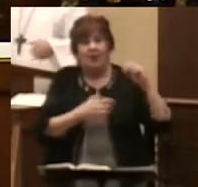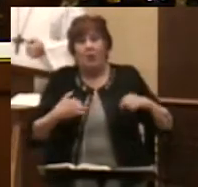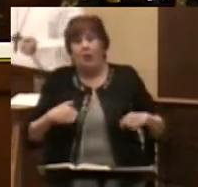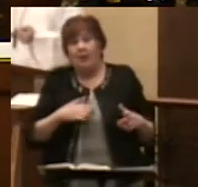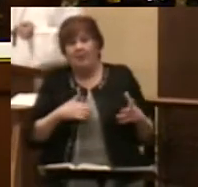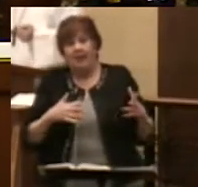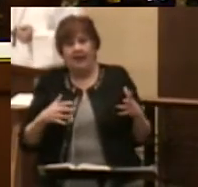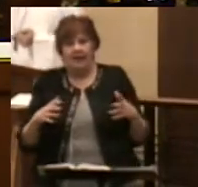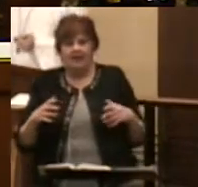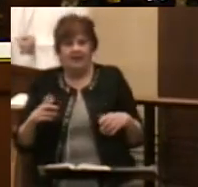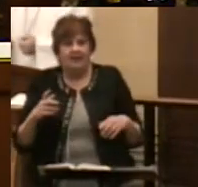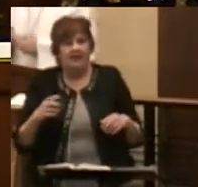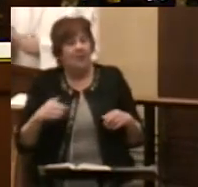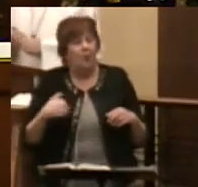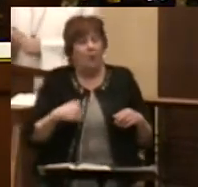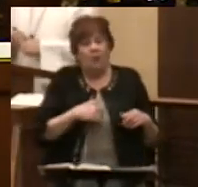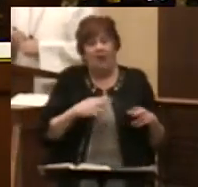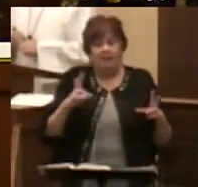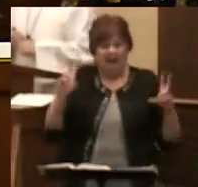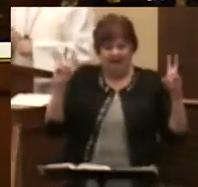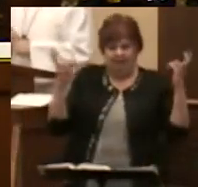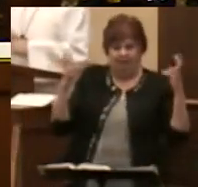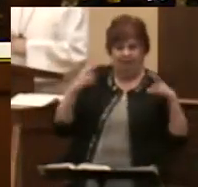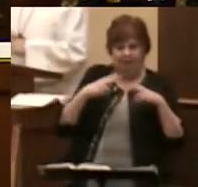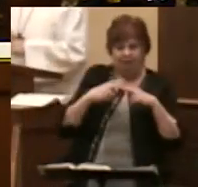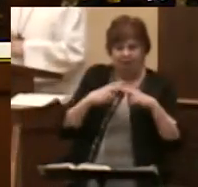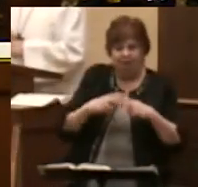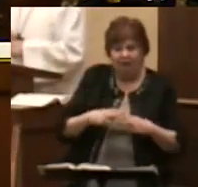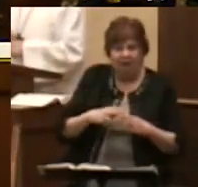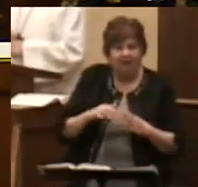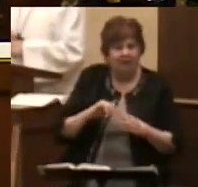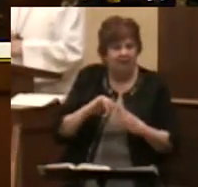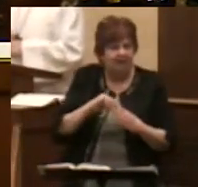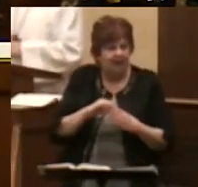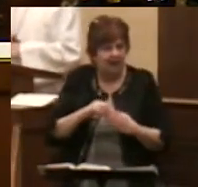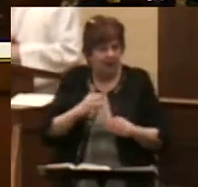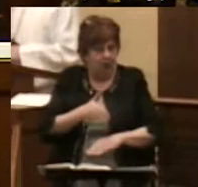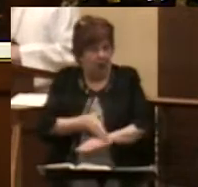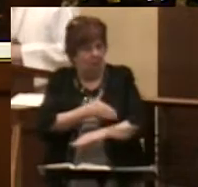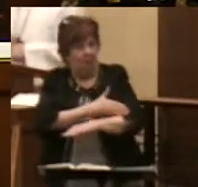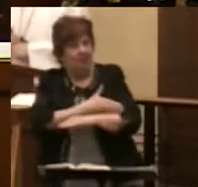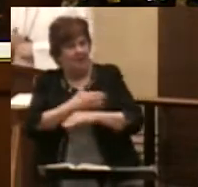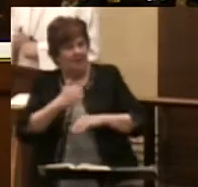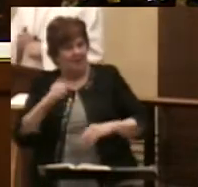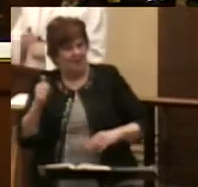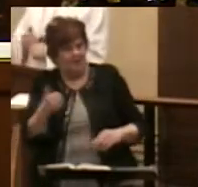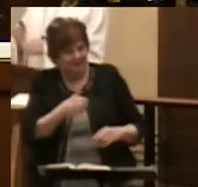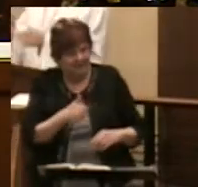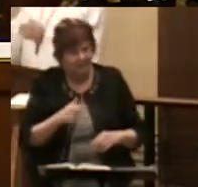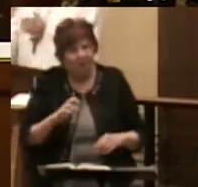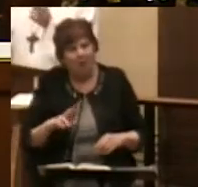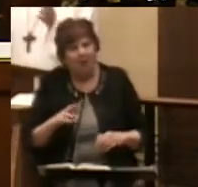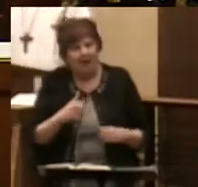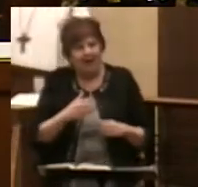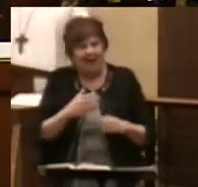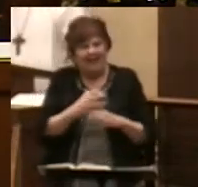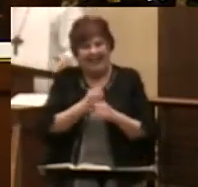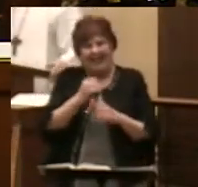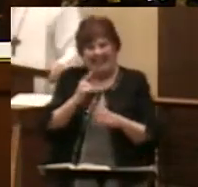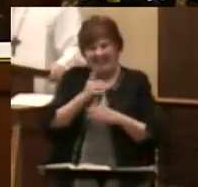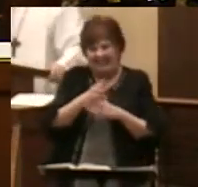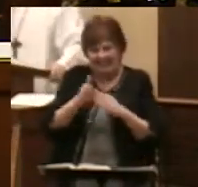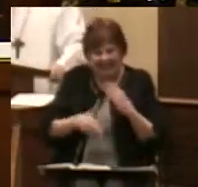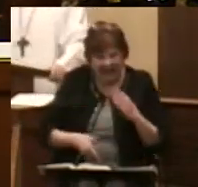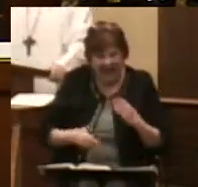pulling yourself up by your bootstraps in a moral way. Or we would say, gotta get her done. Or maybe you have to love your